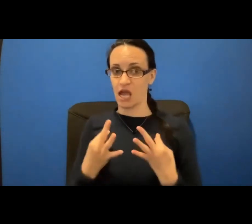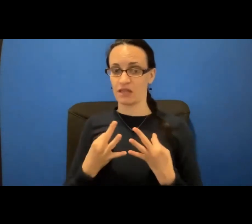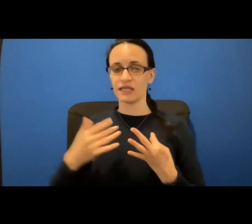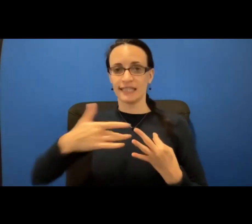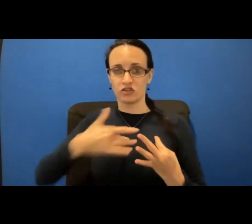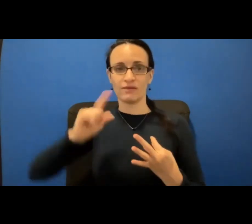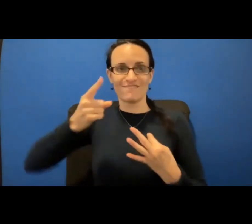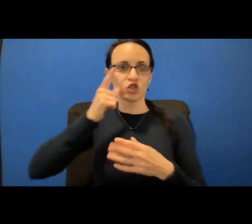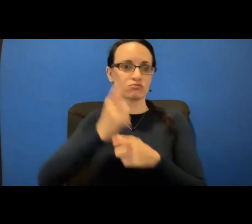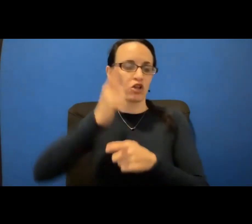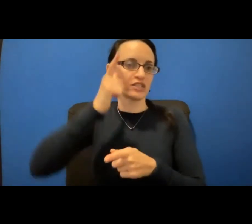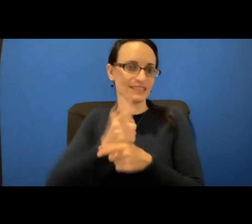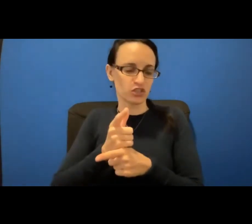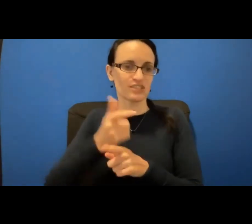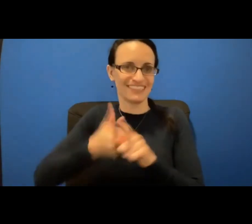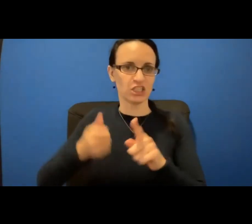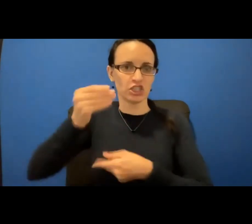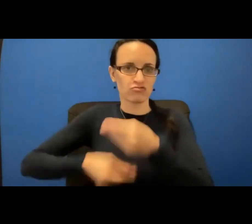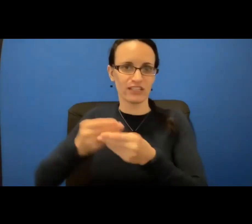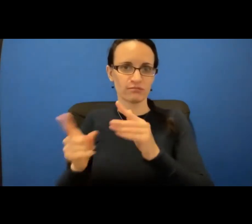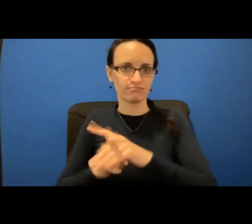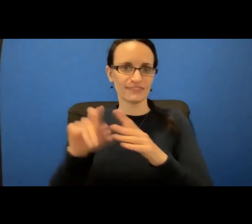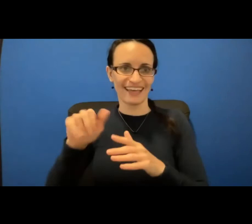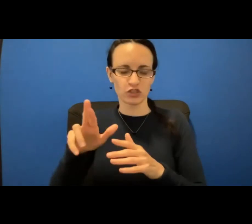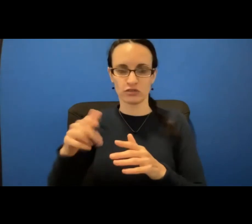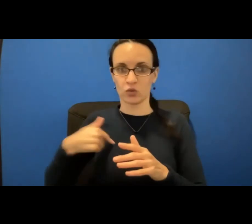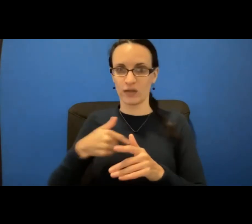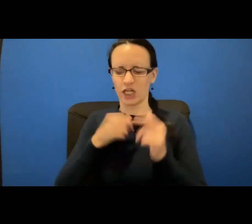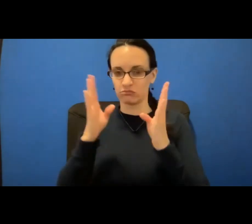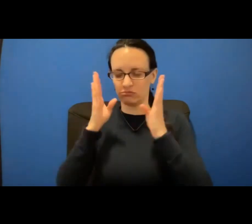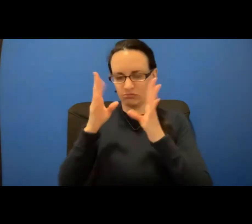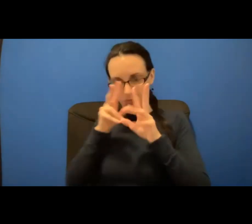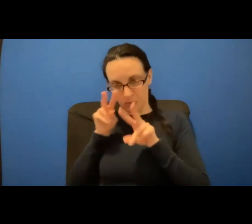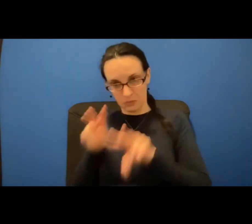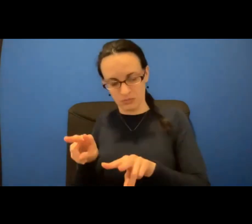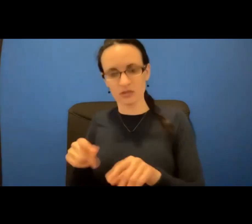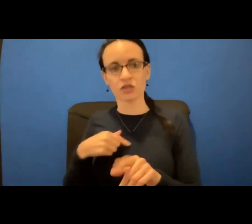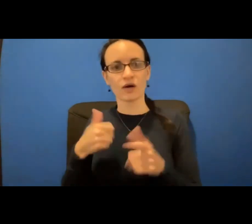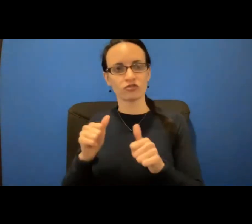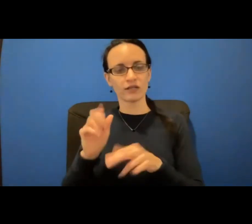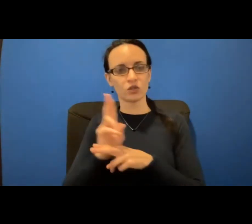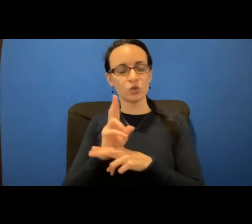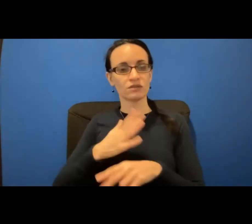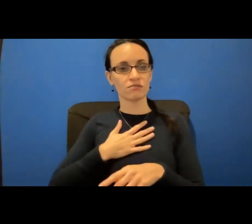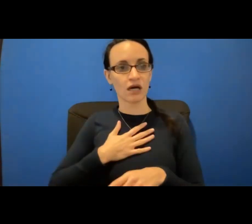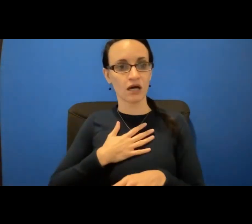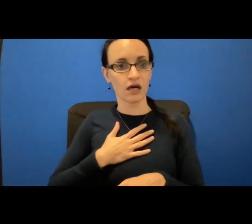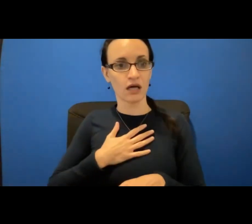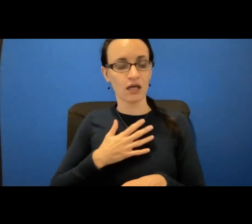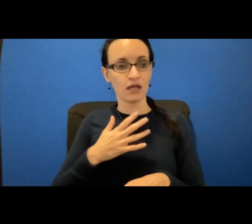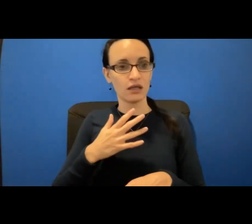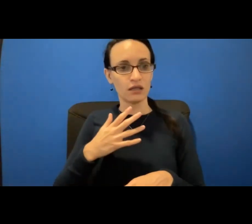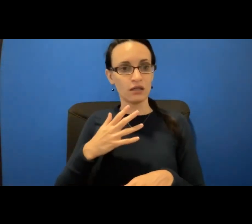And so I tried to use my story, my time, talent and the power of my voice and the pen to push for things like